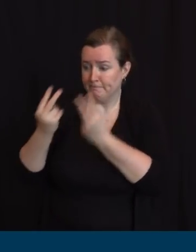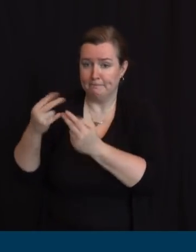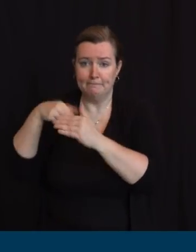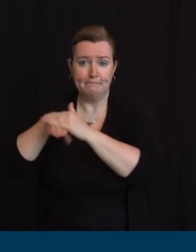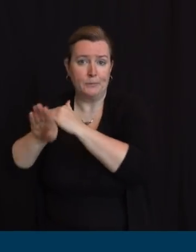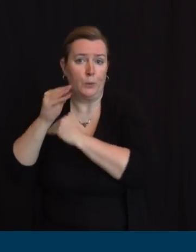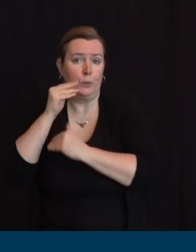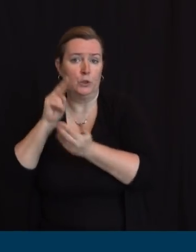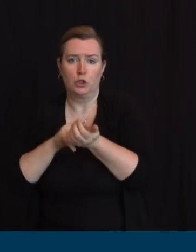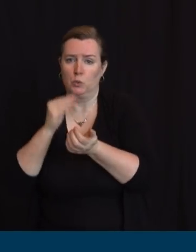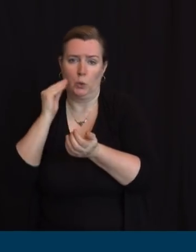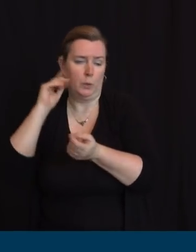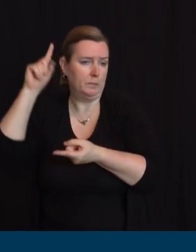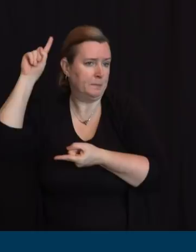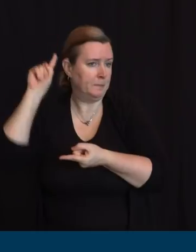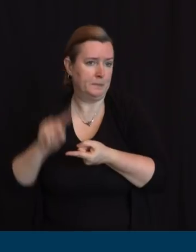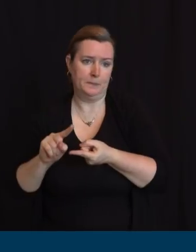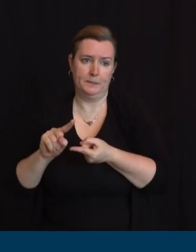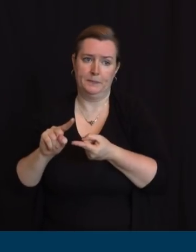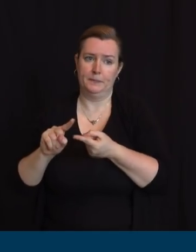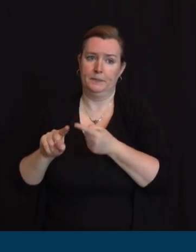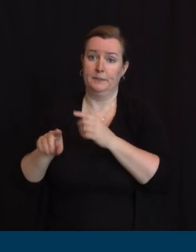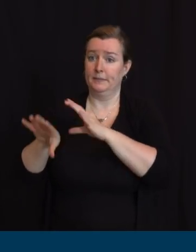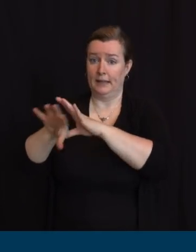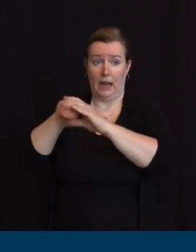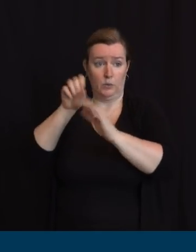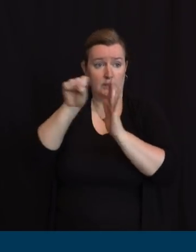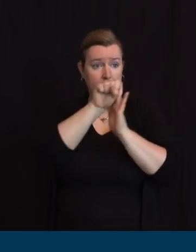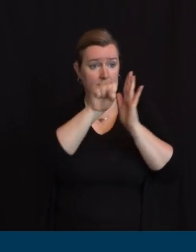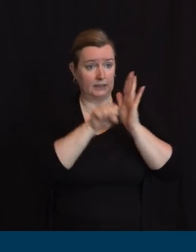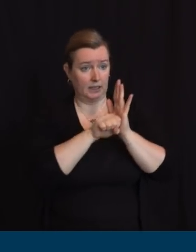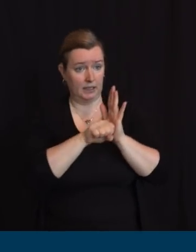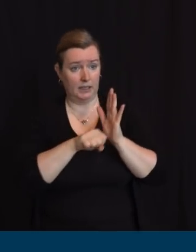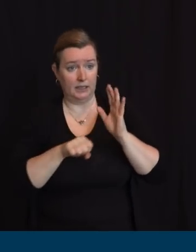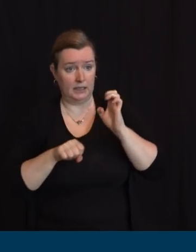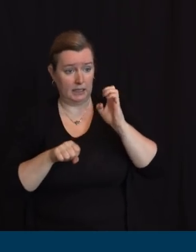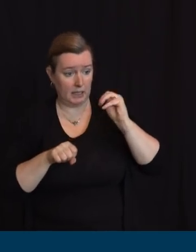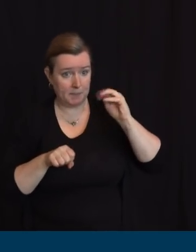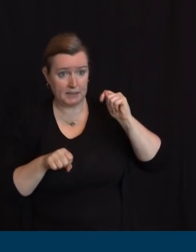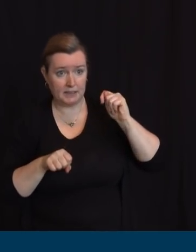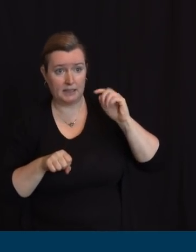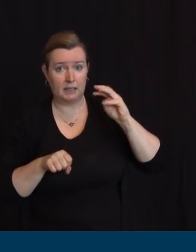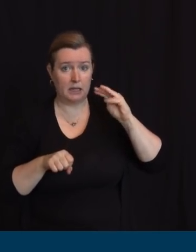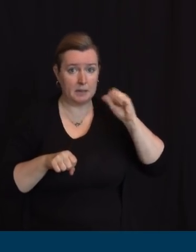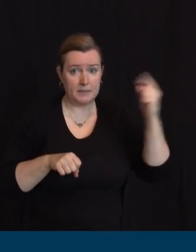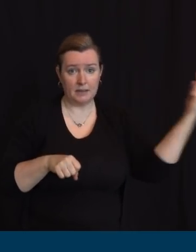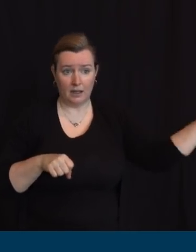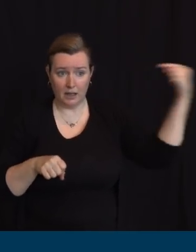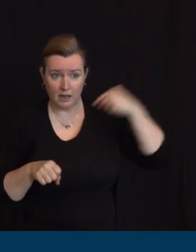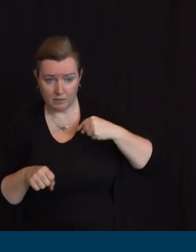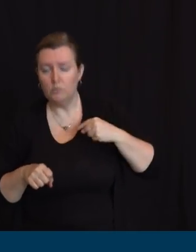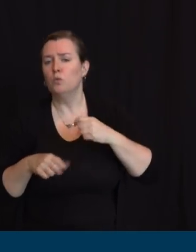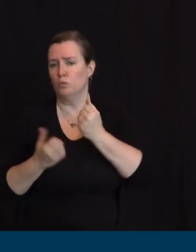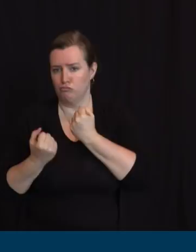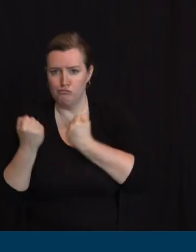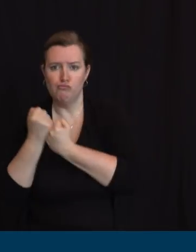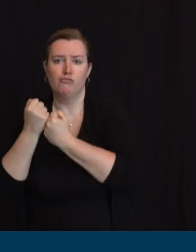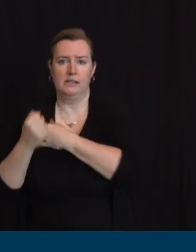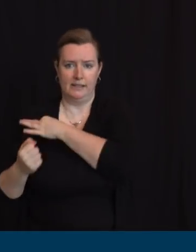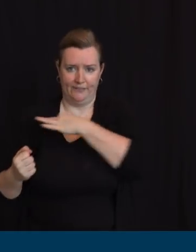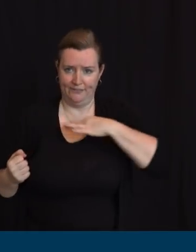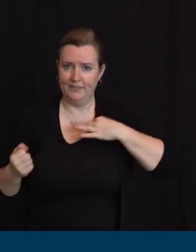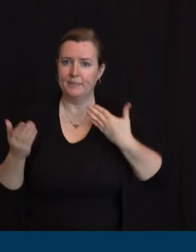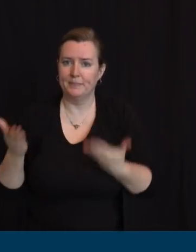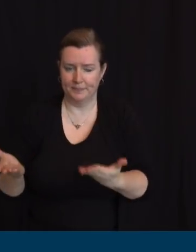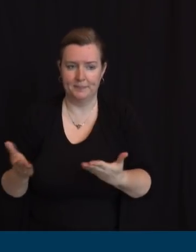CNAs to supplement their staff who were either ill or had walked off the job. We've